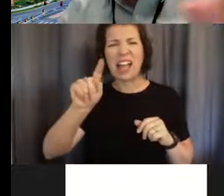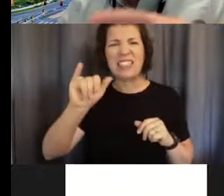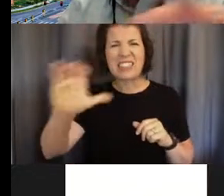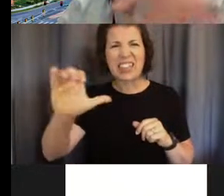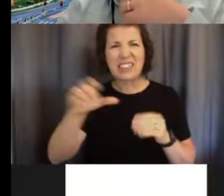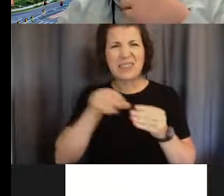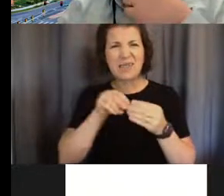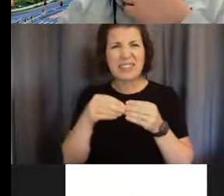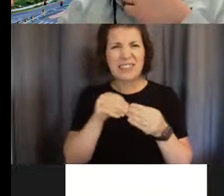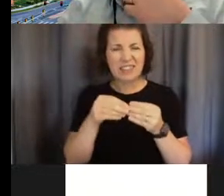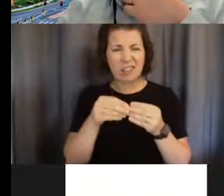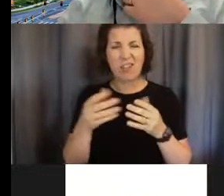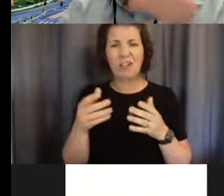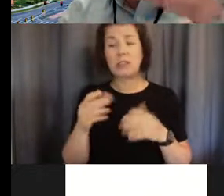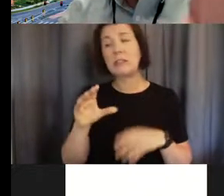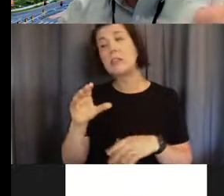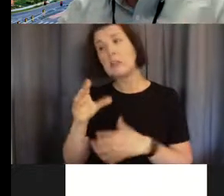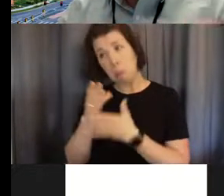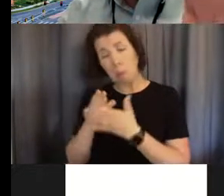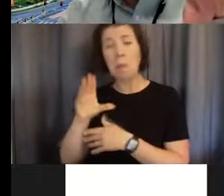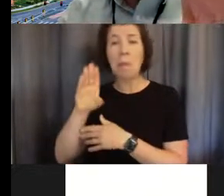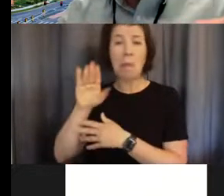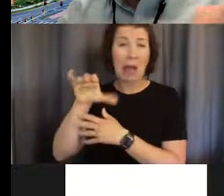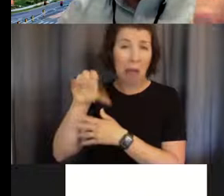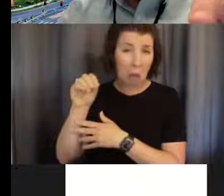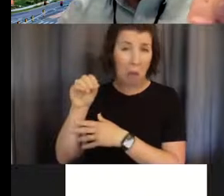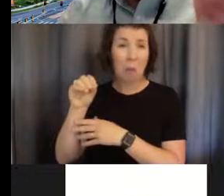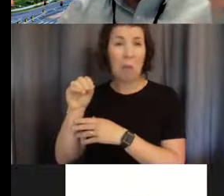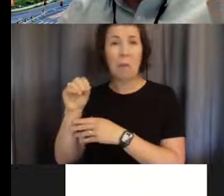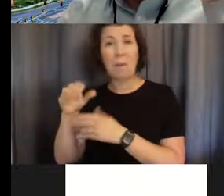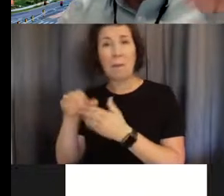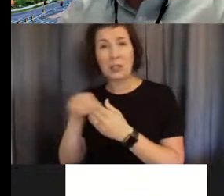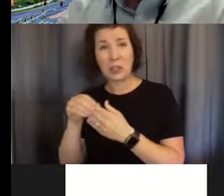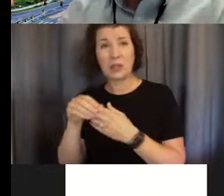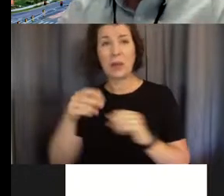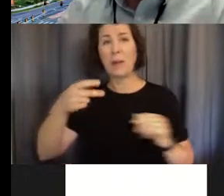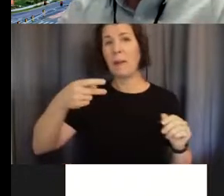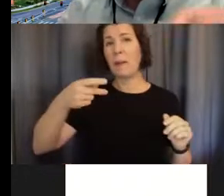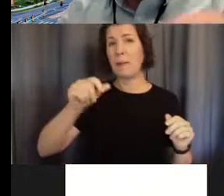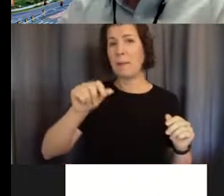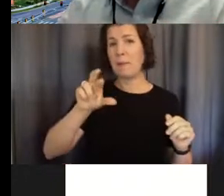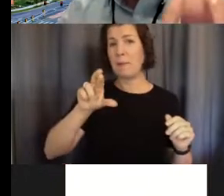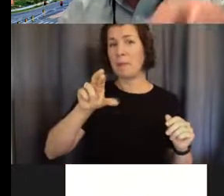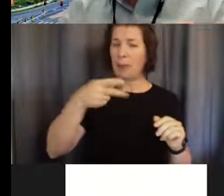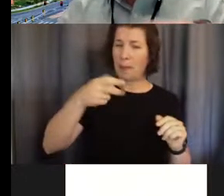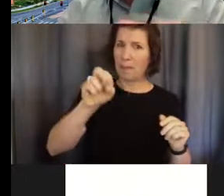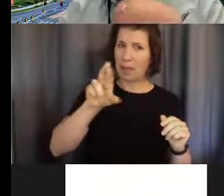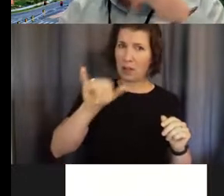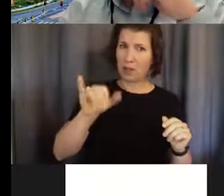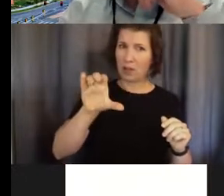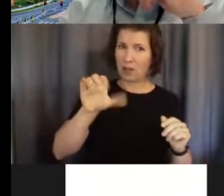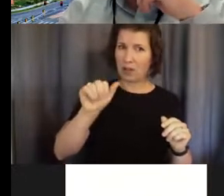biological materials people use are things like pericardium that's dipped in formaldehyde or